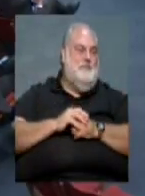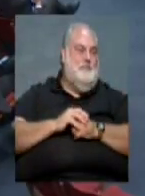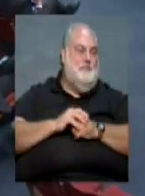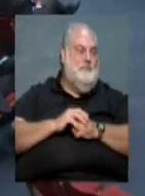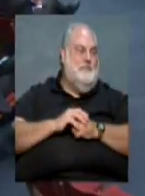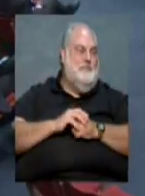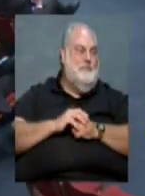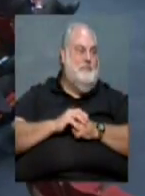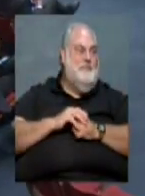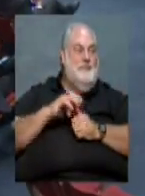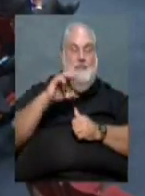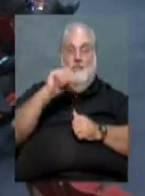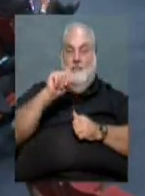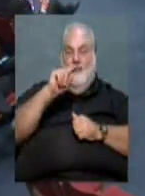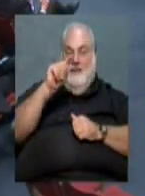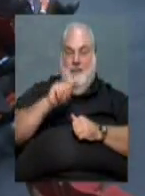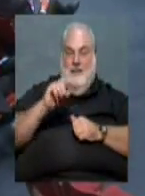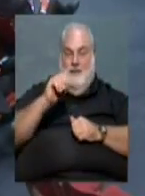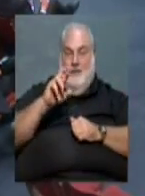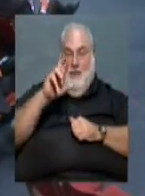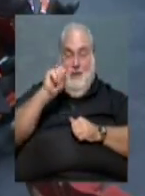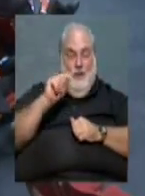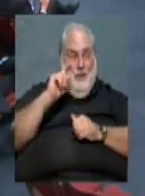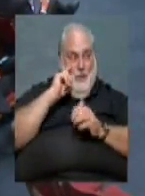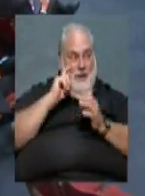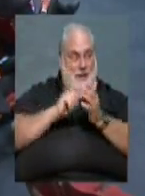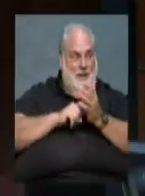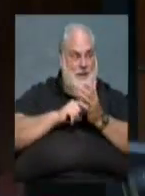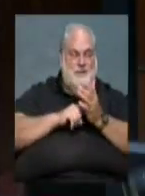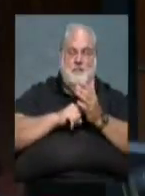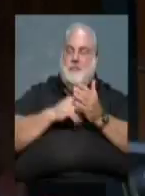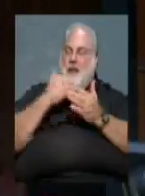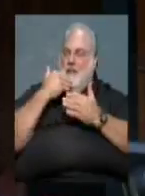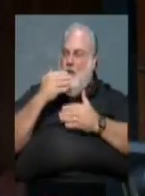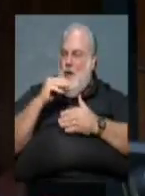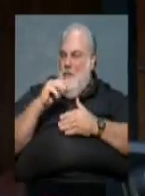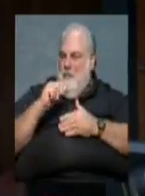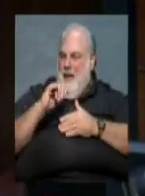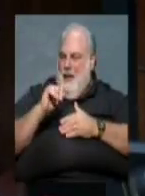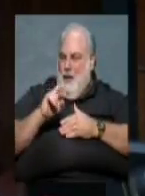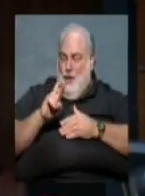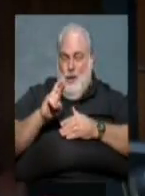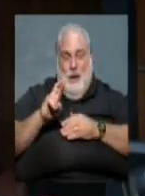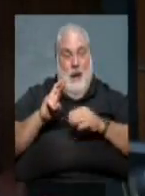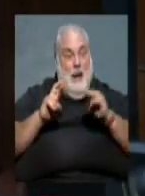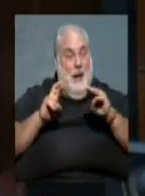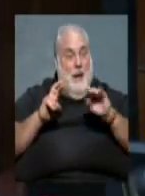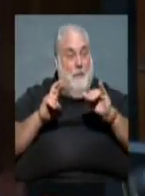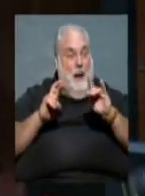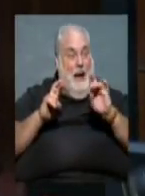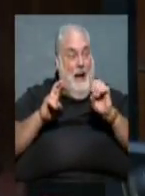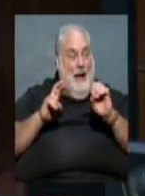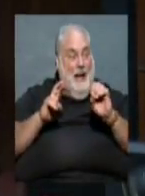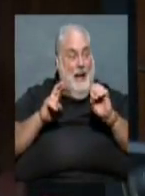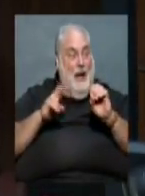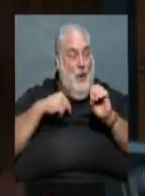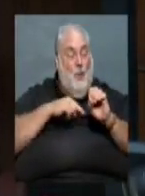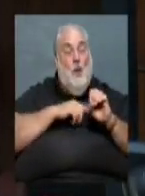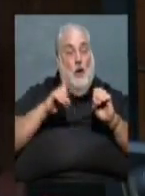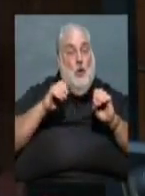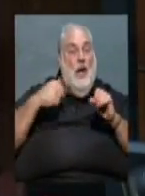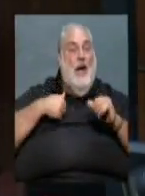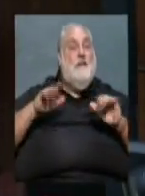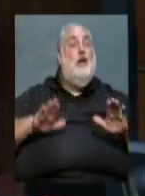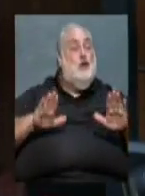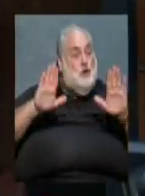Director Cazort. Director Cazort, you're recognized, please. Thank you, Mayor. And Mike did say correctly, we have a great zoo right